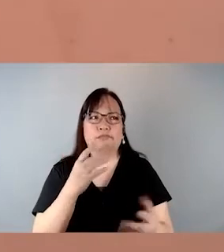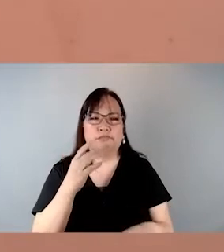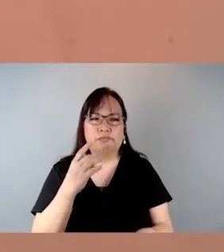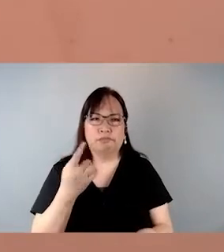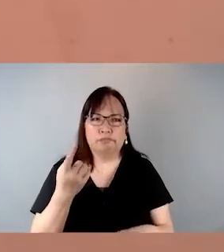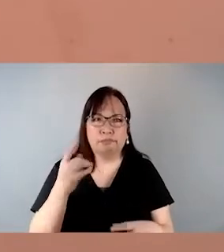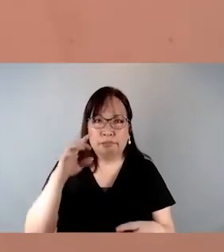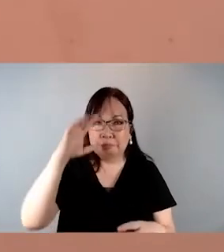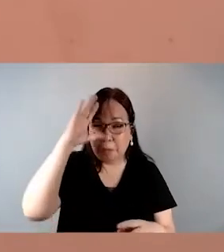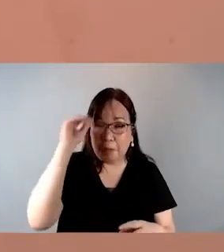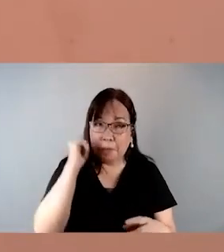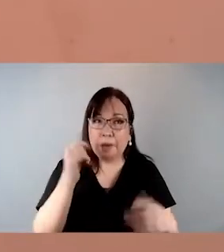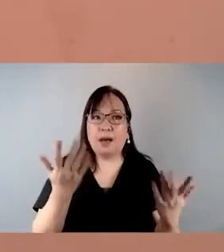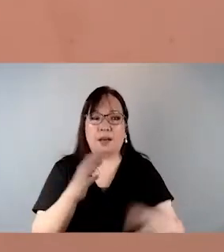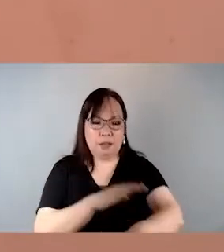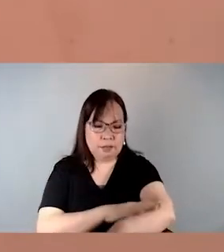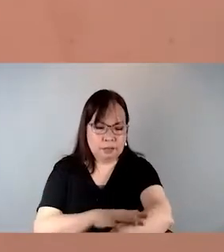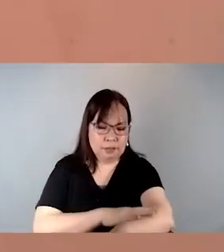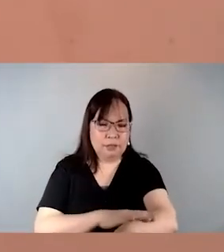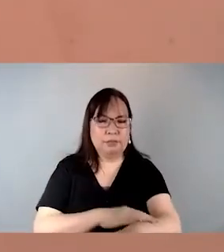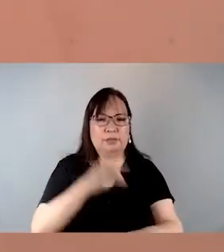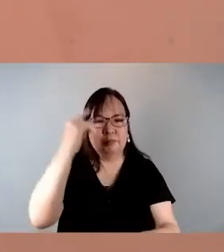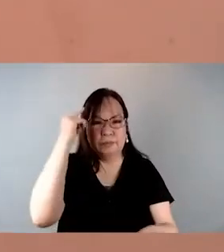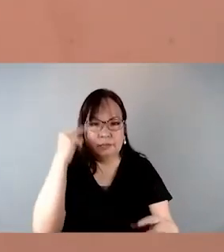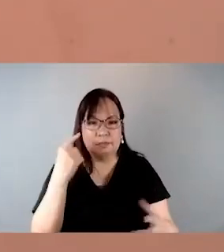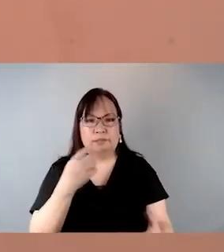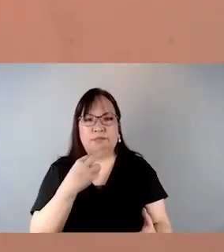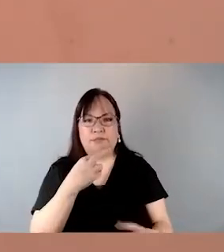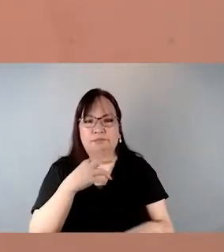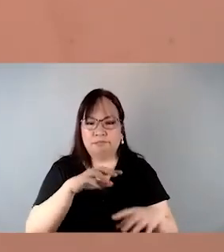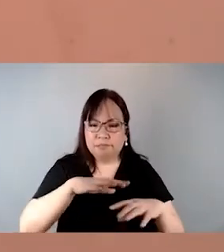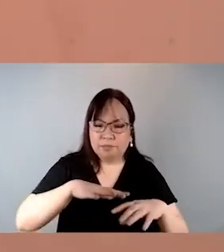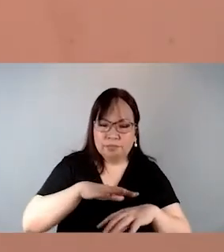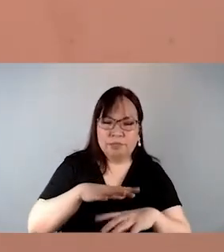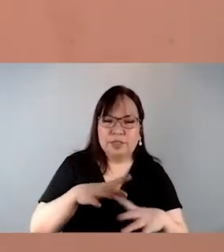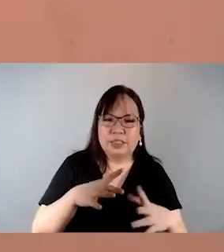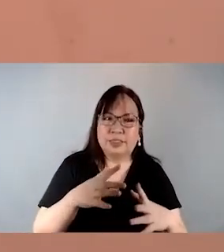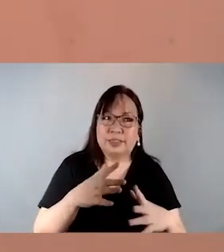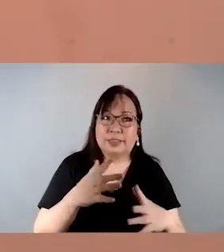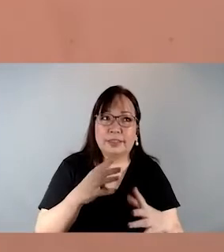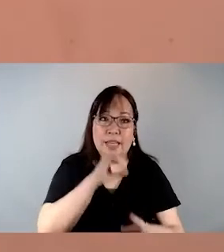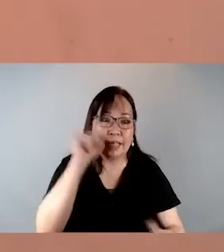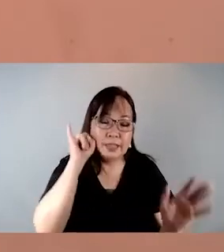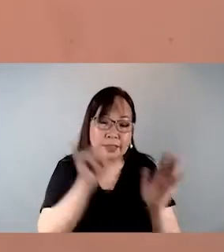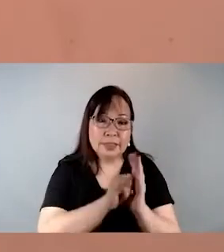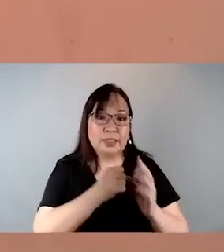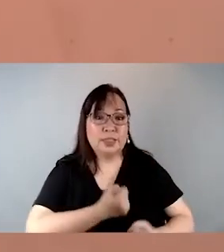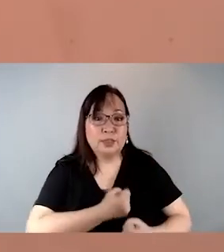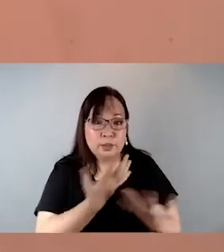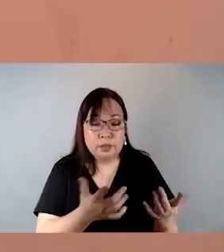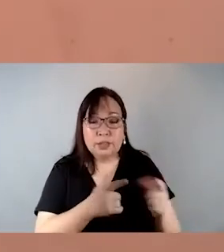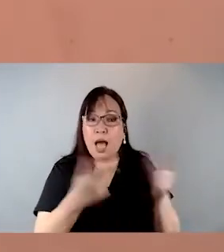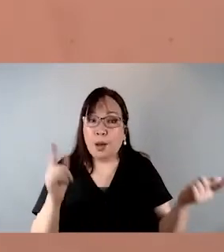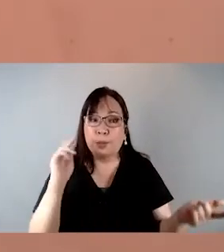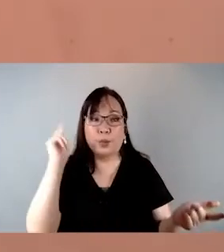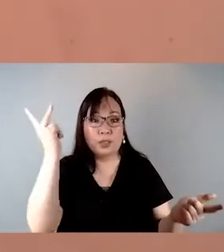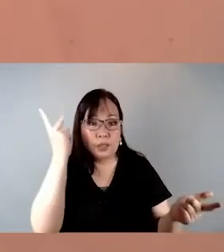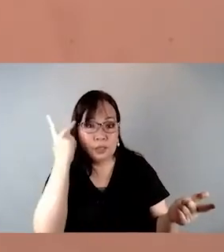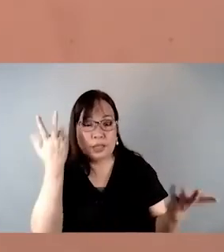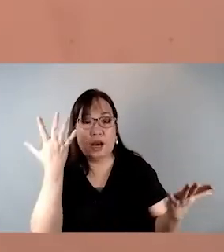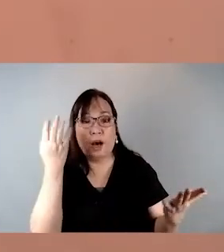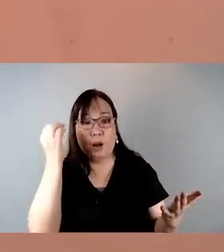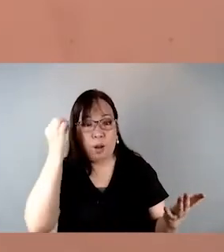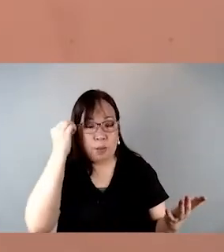color, gender, race, identity, expression, language, religion, political or other